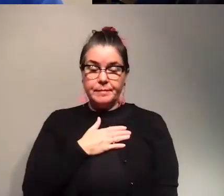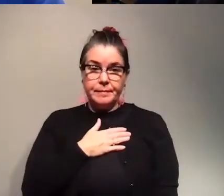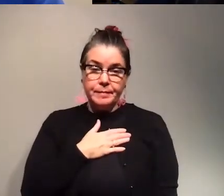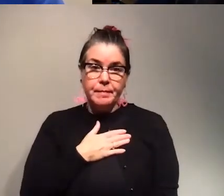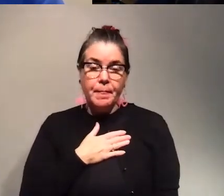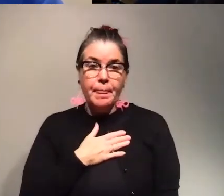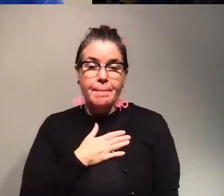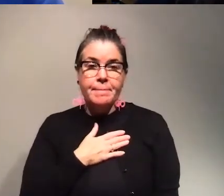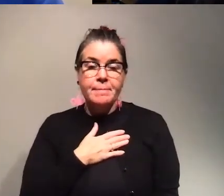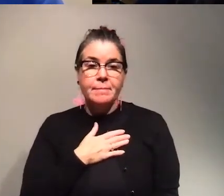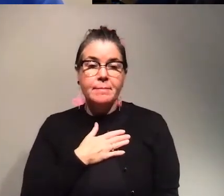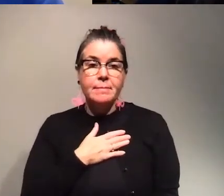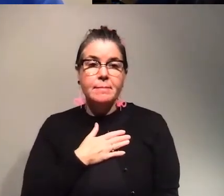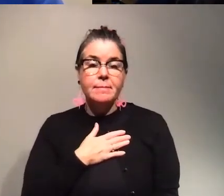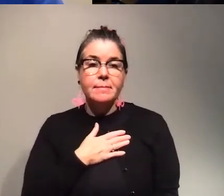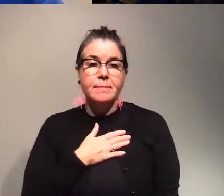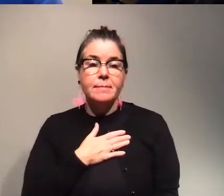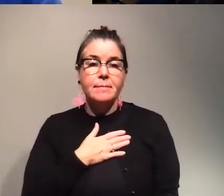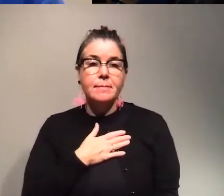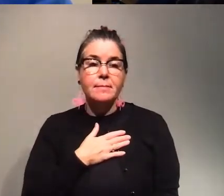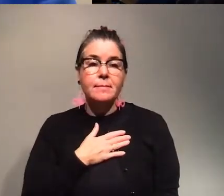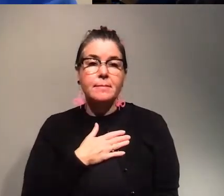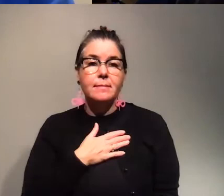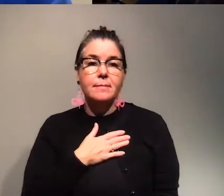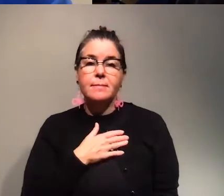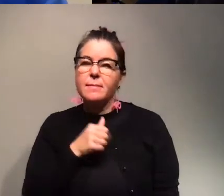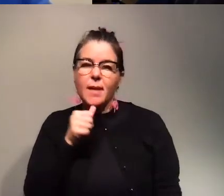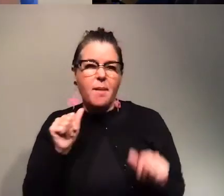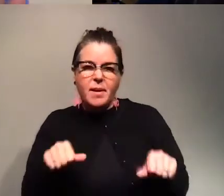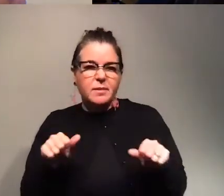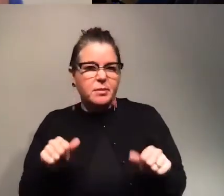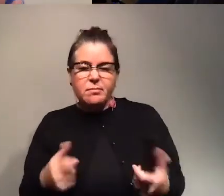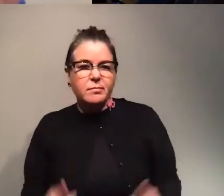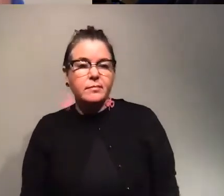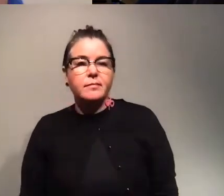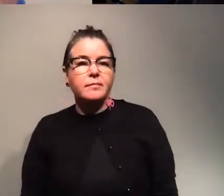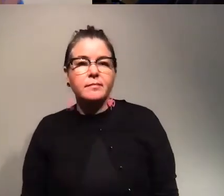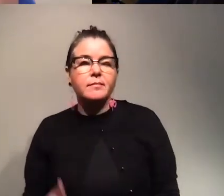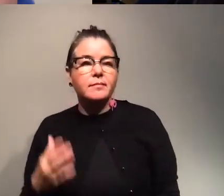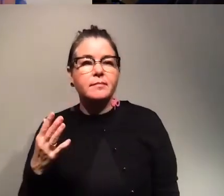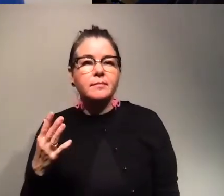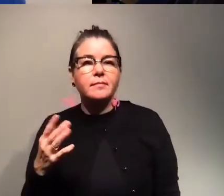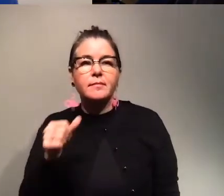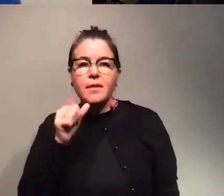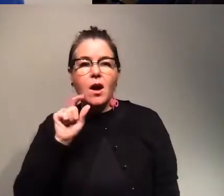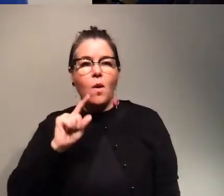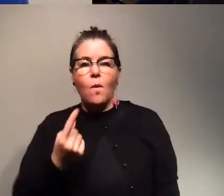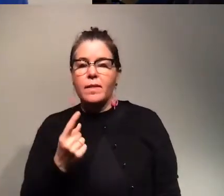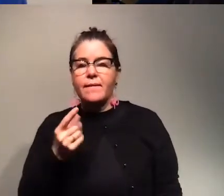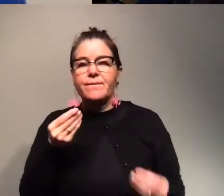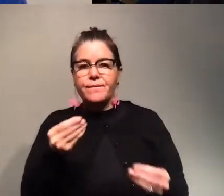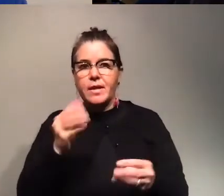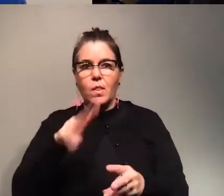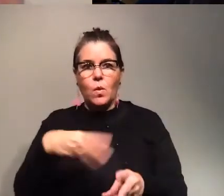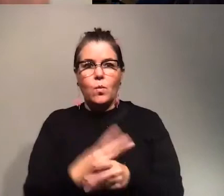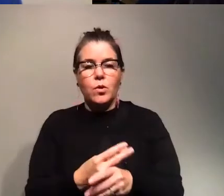will say it's not it's not possible if we want to fit because it's not only about feeding the world it's